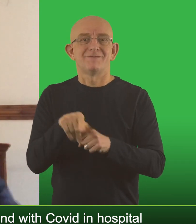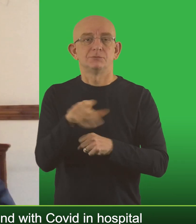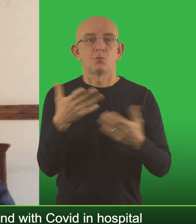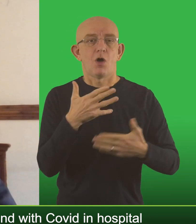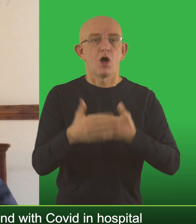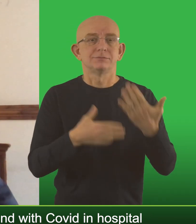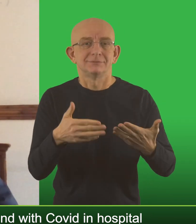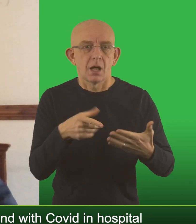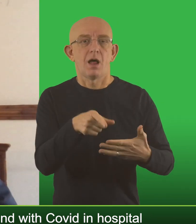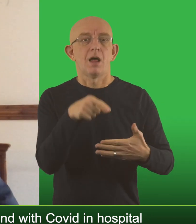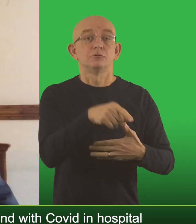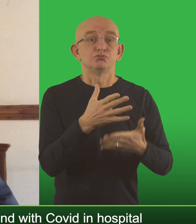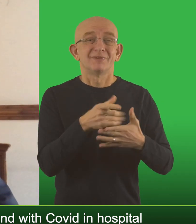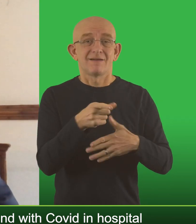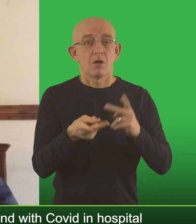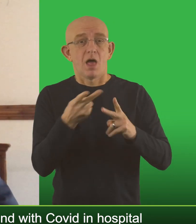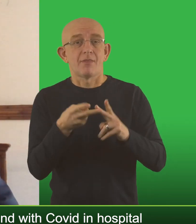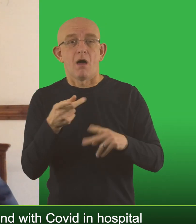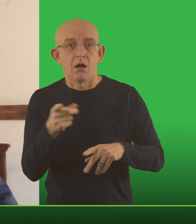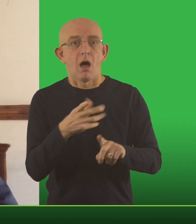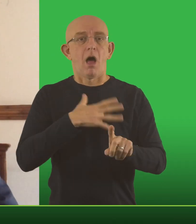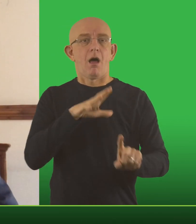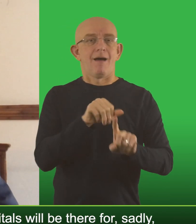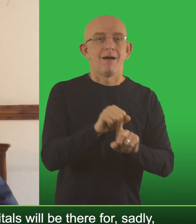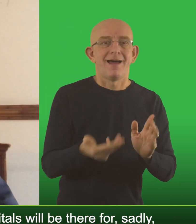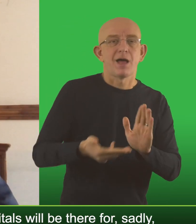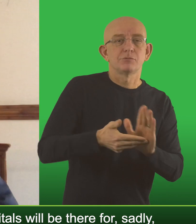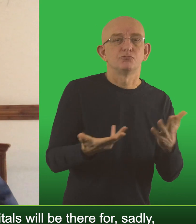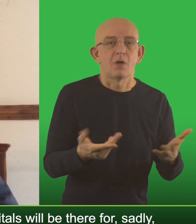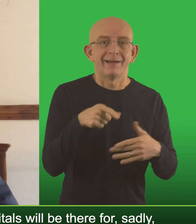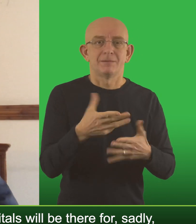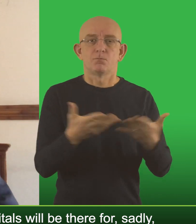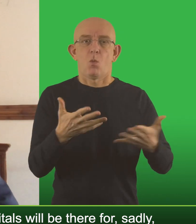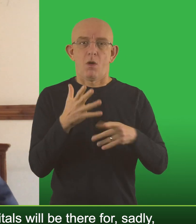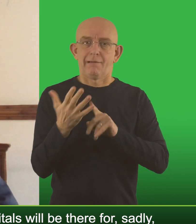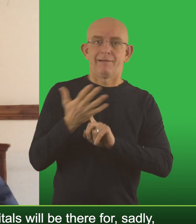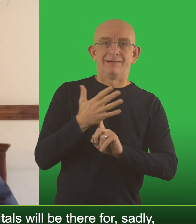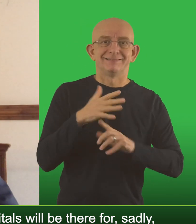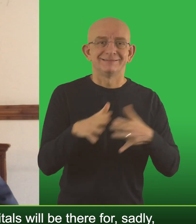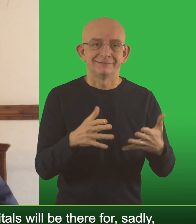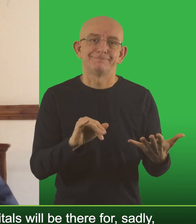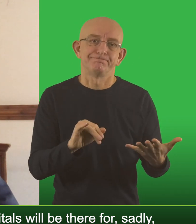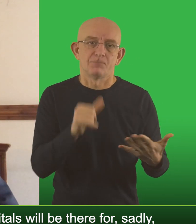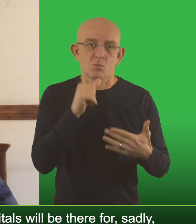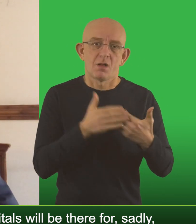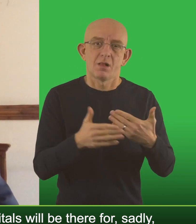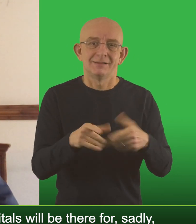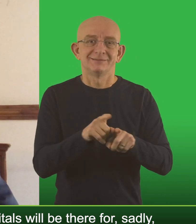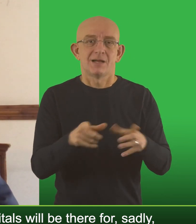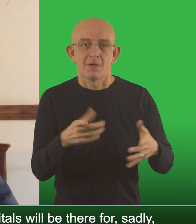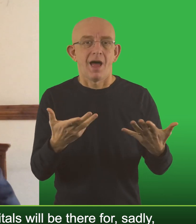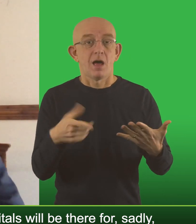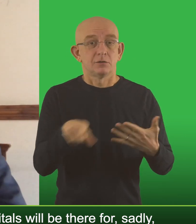found with Covid in hospital that are there for something else. So the continued pressure on hospitals will be there for